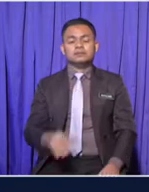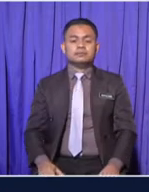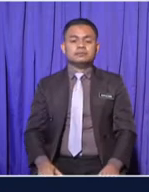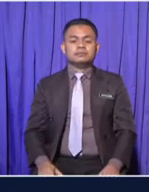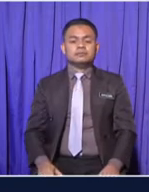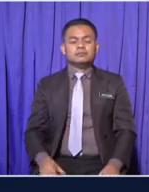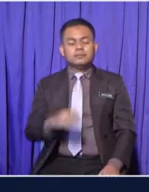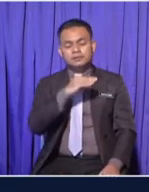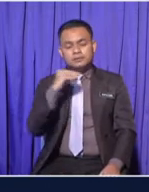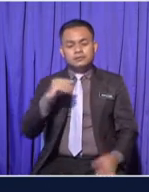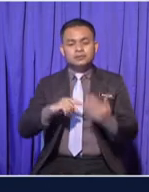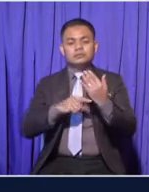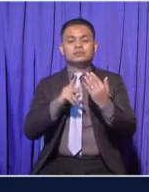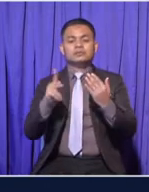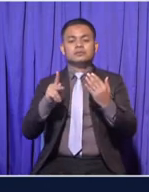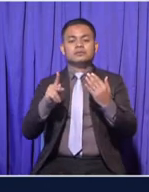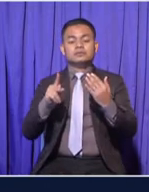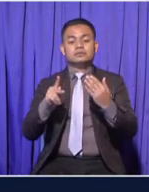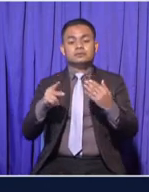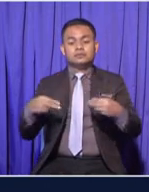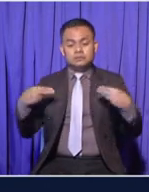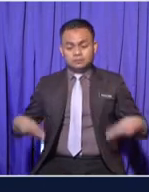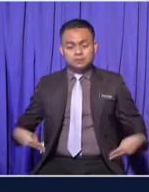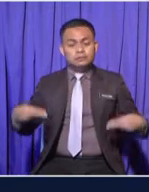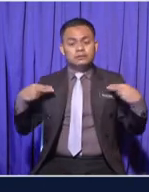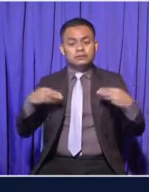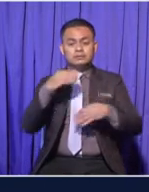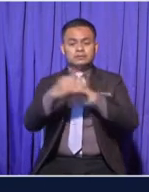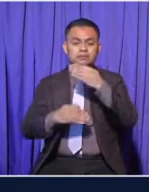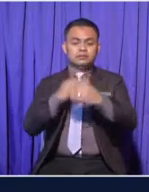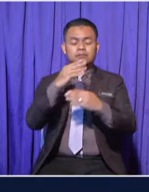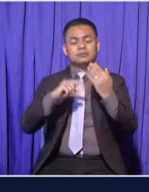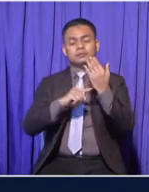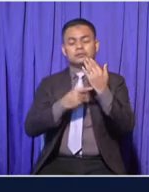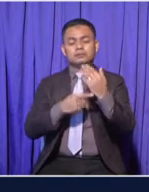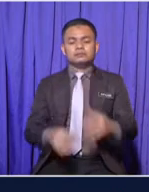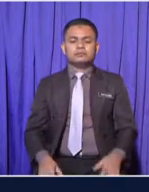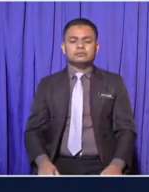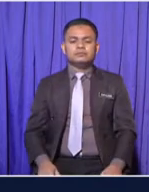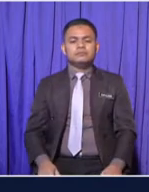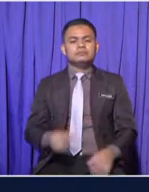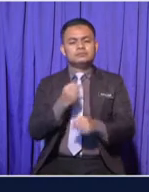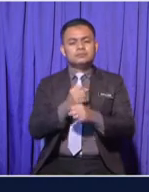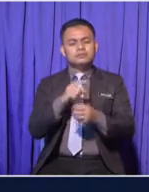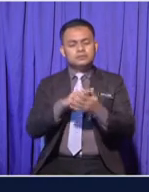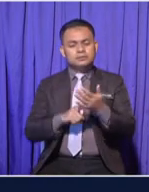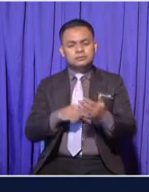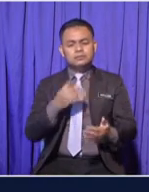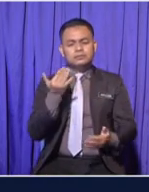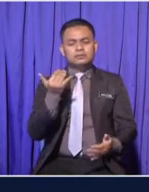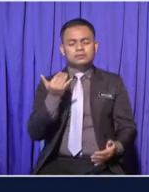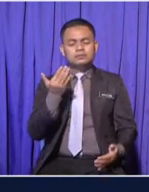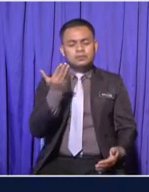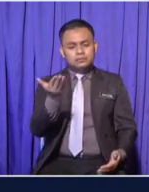human life cycle again What job would you like to be to do